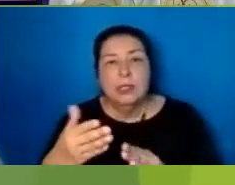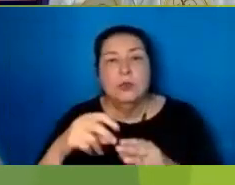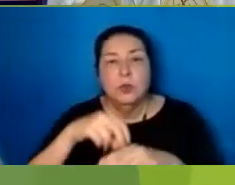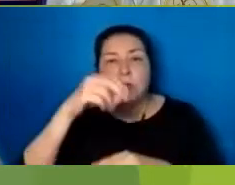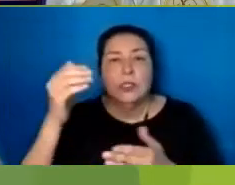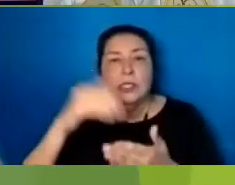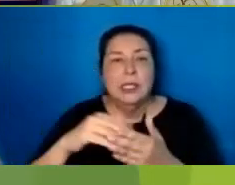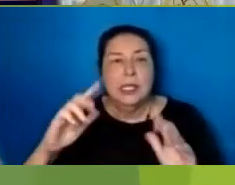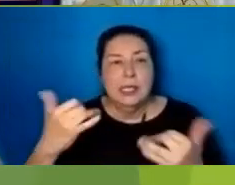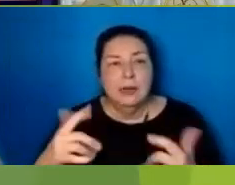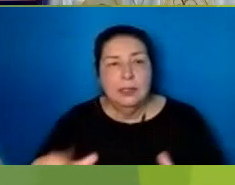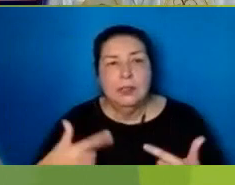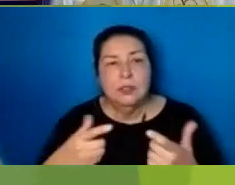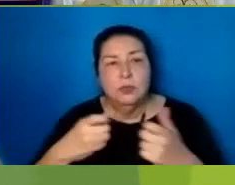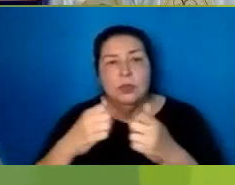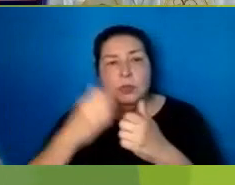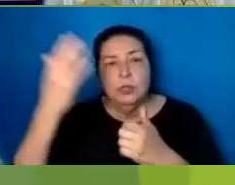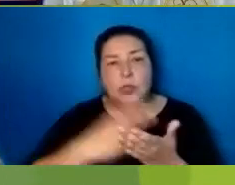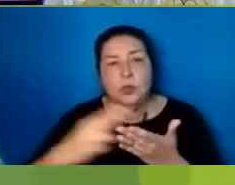One God Forever